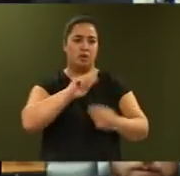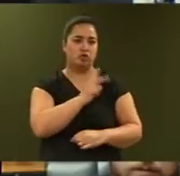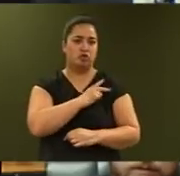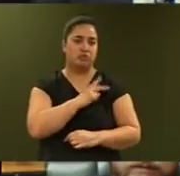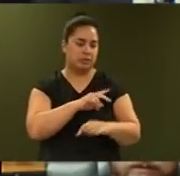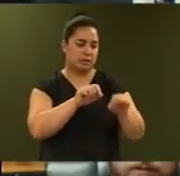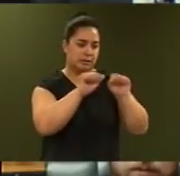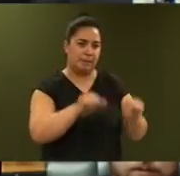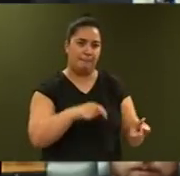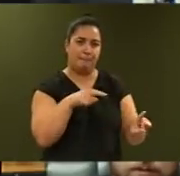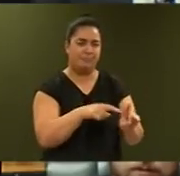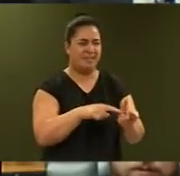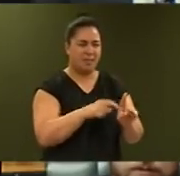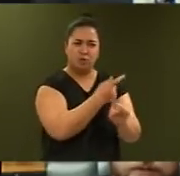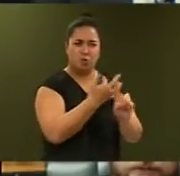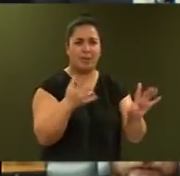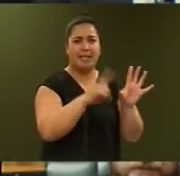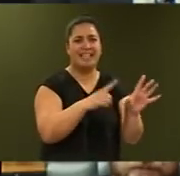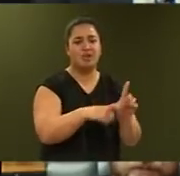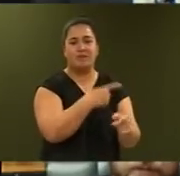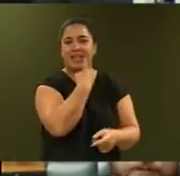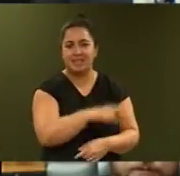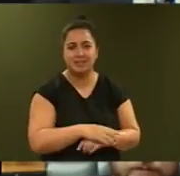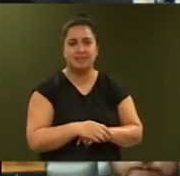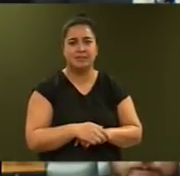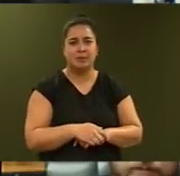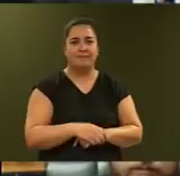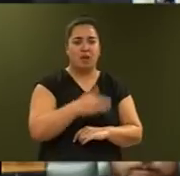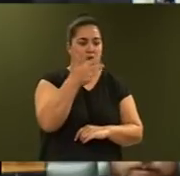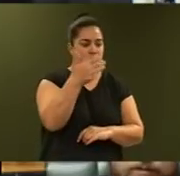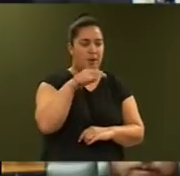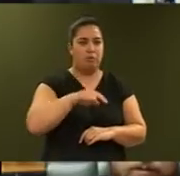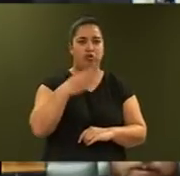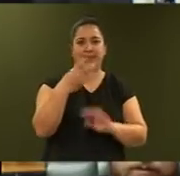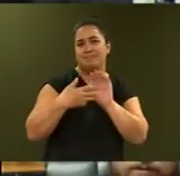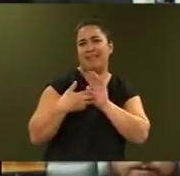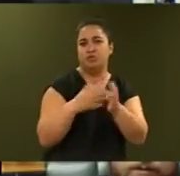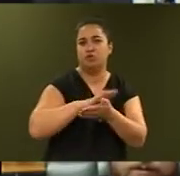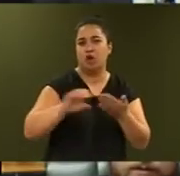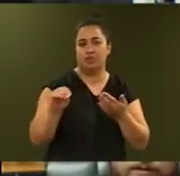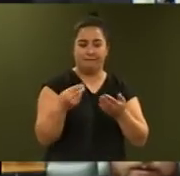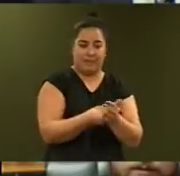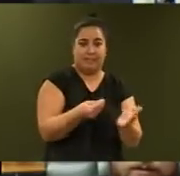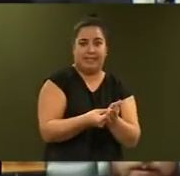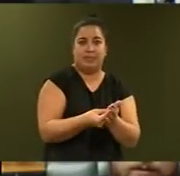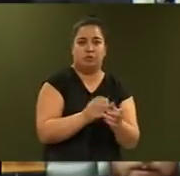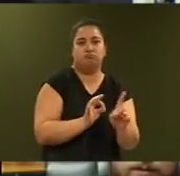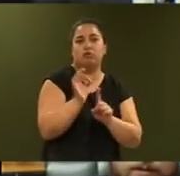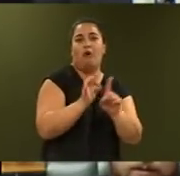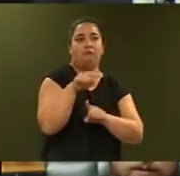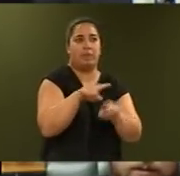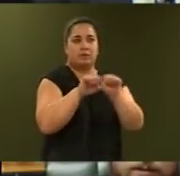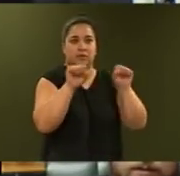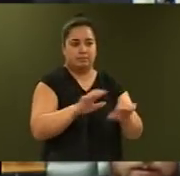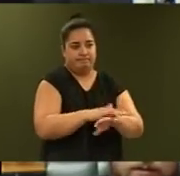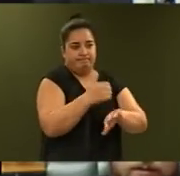neglect. Budget 2018 will give $9.3 million in new operating funding over the next four years to improve the systems